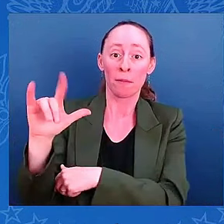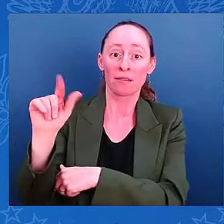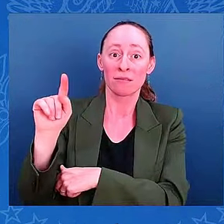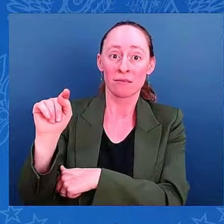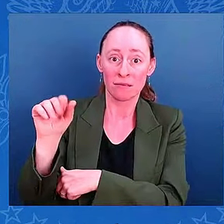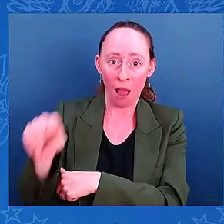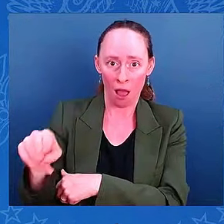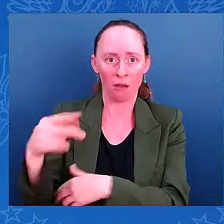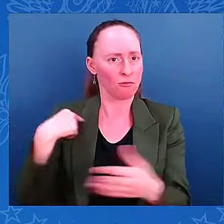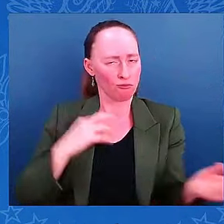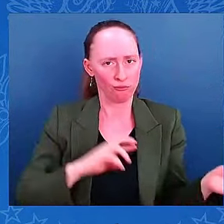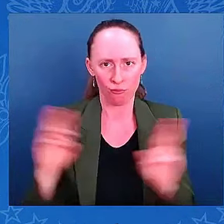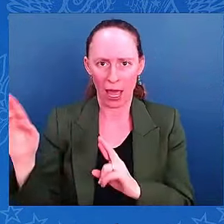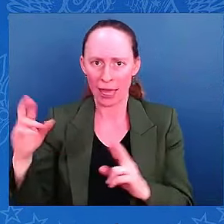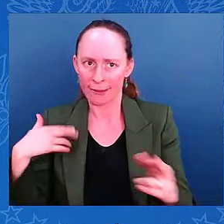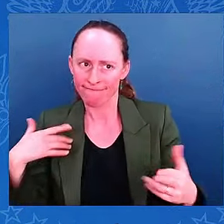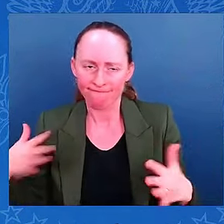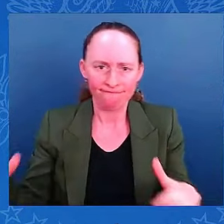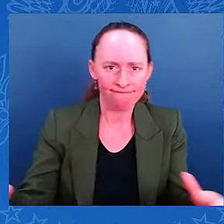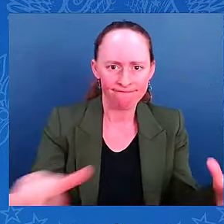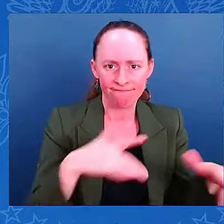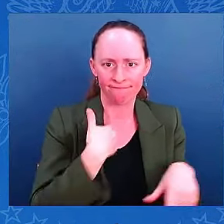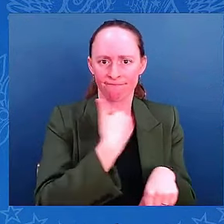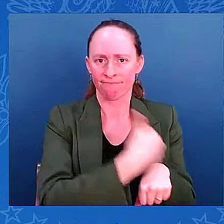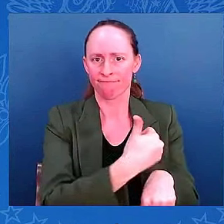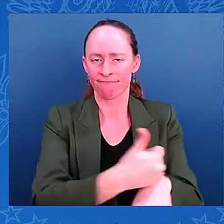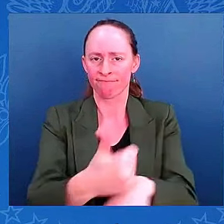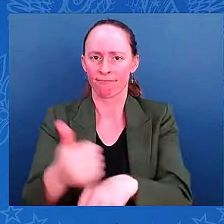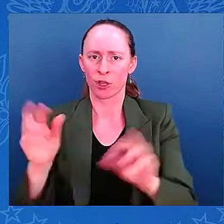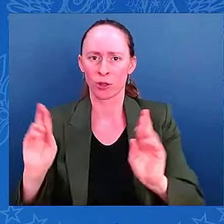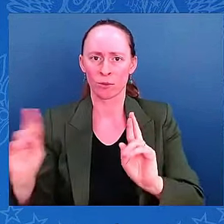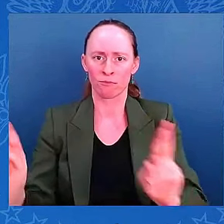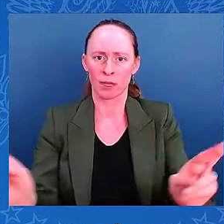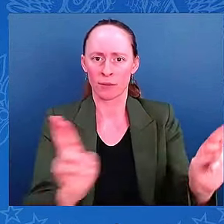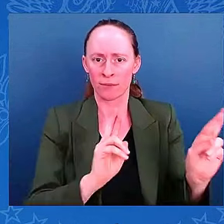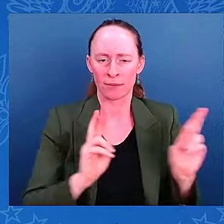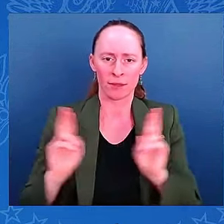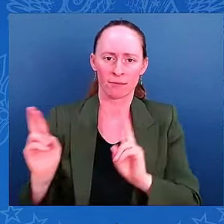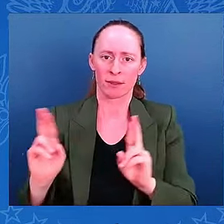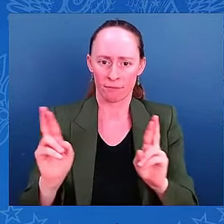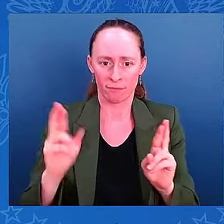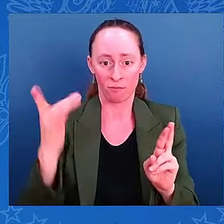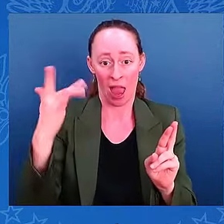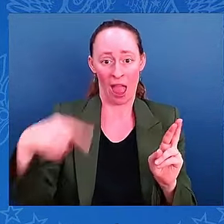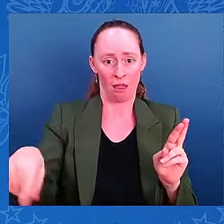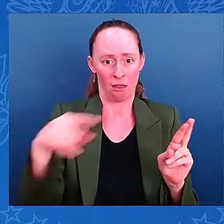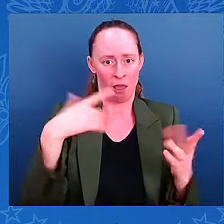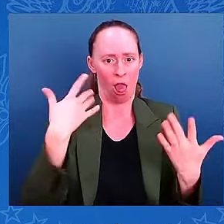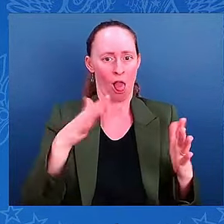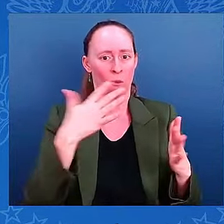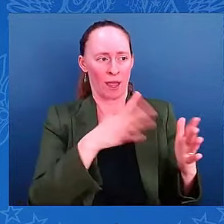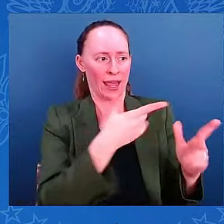challenges because of the extraordinary people who have spoken before me. Well, you know, I want to thank the governors. They've stepped up.